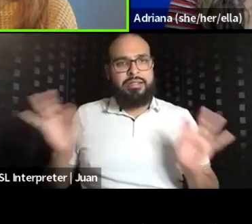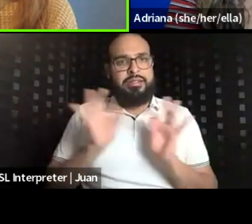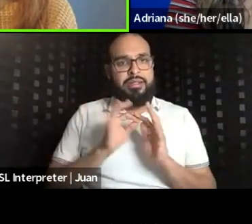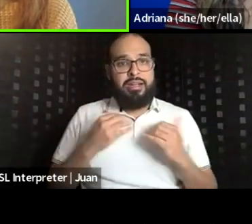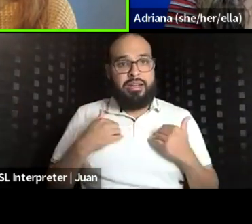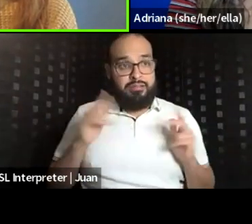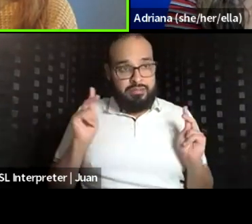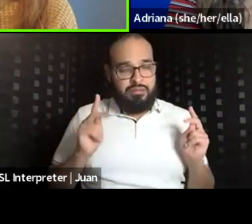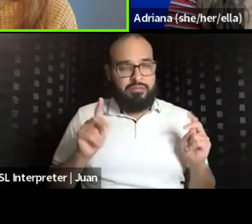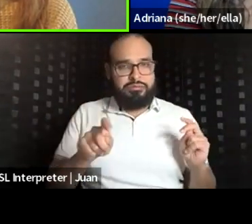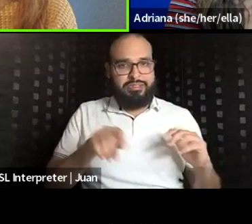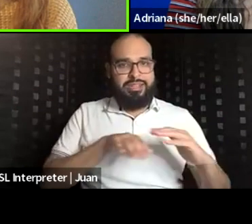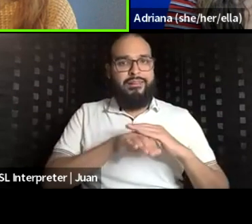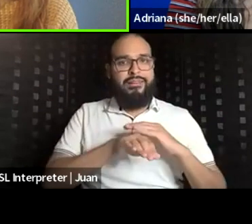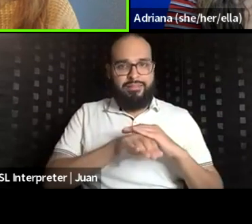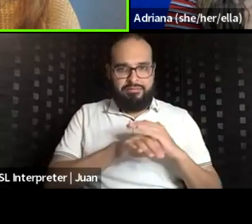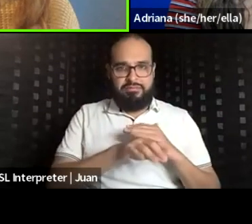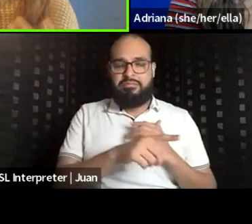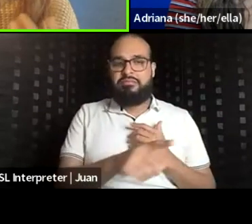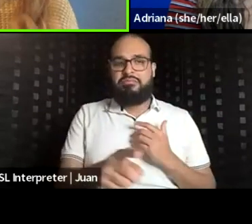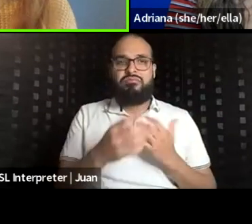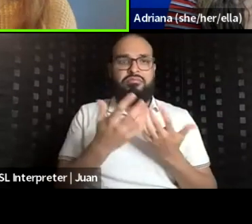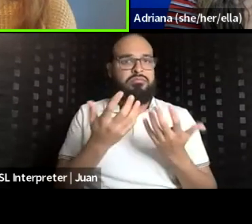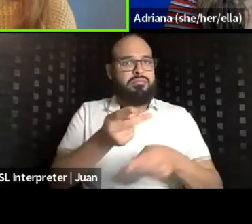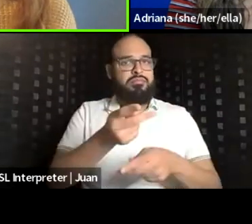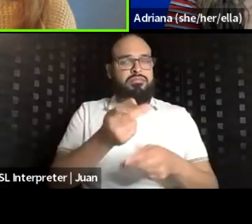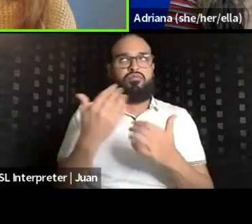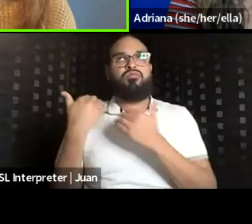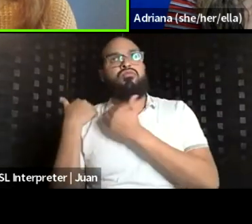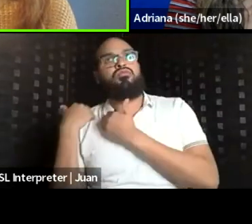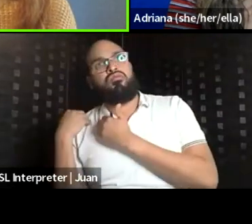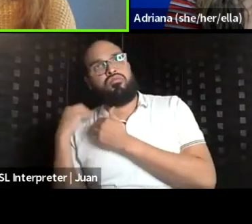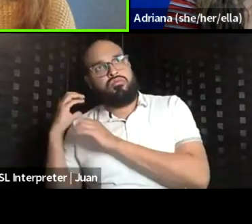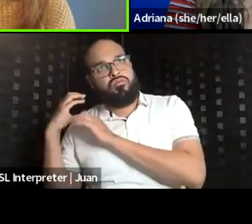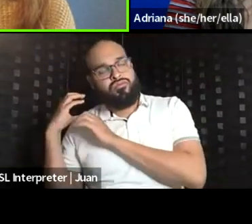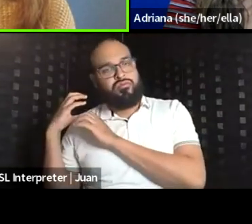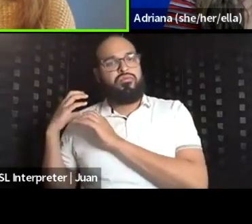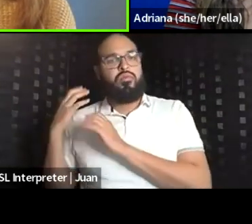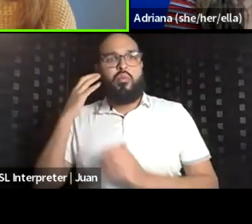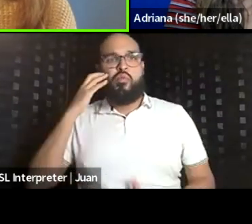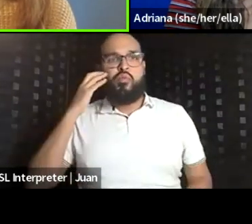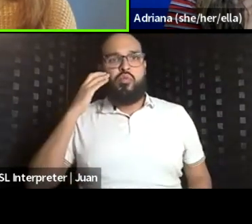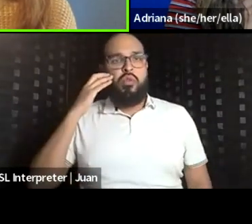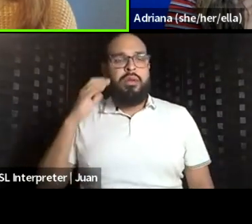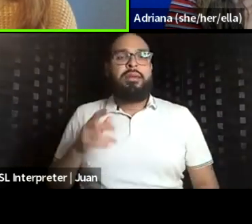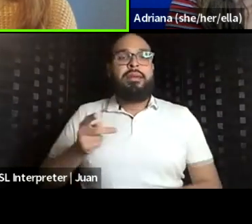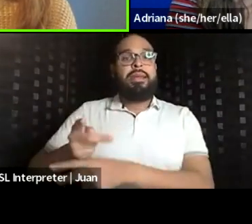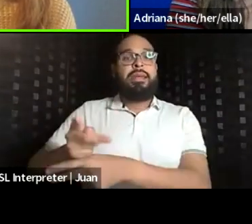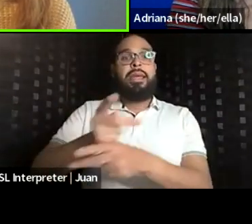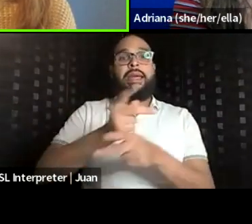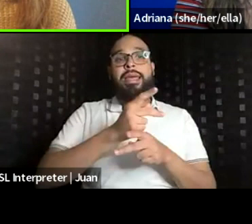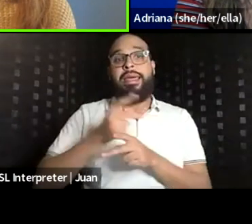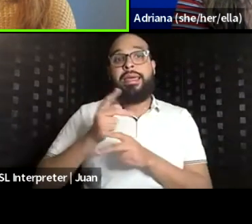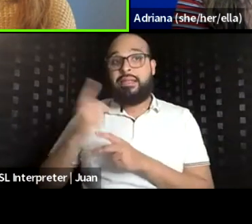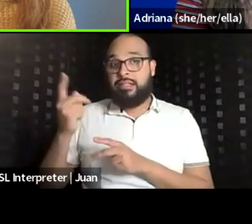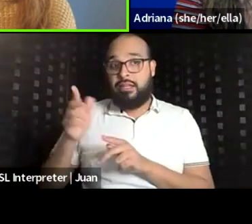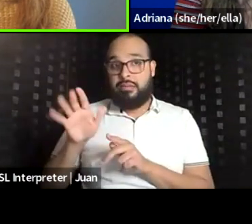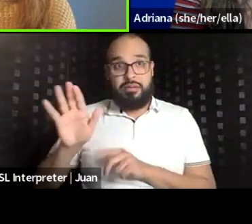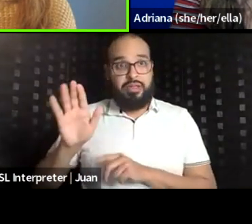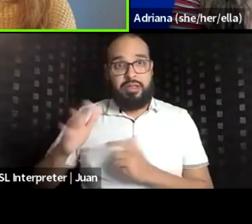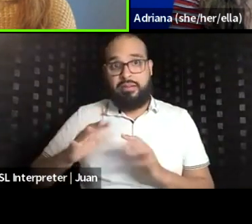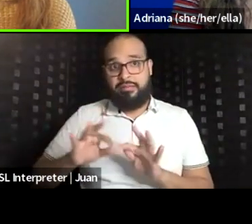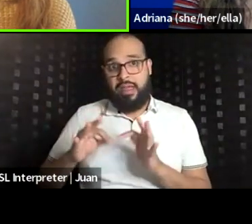access, who are carrying the responsibility of taking care of someone in their